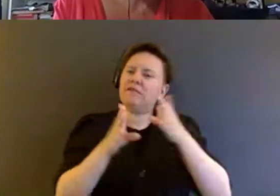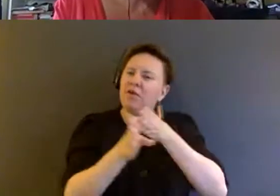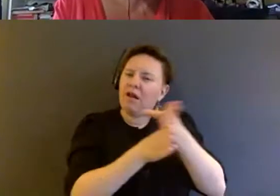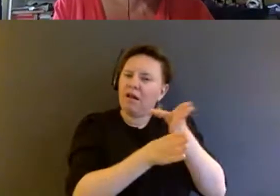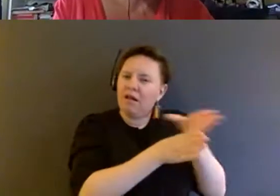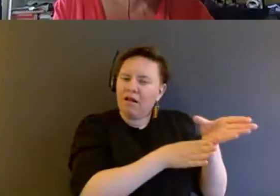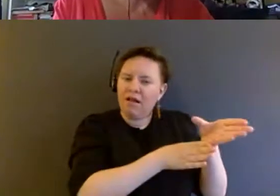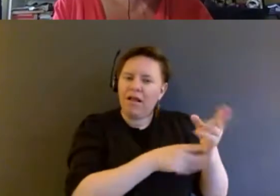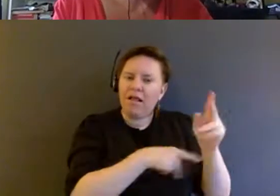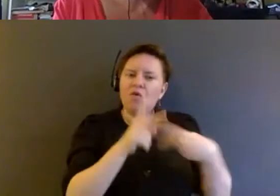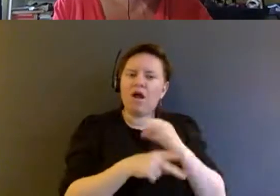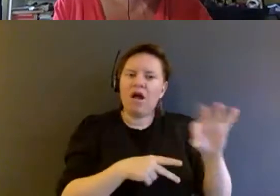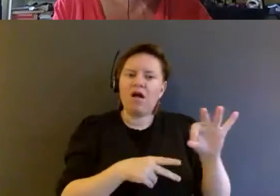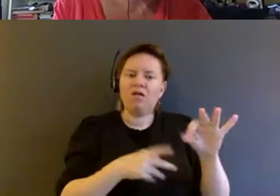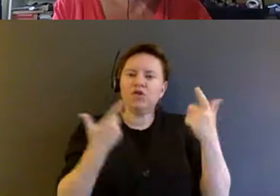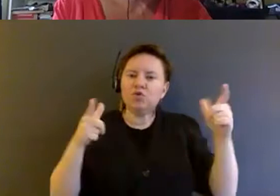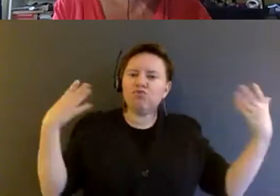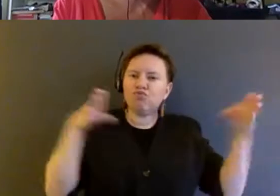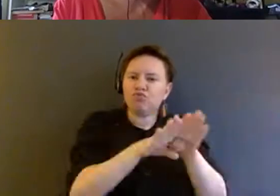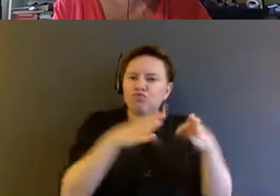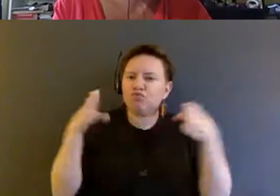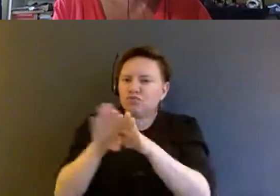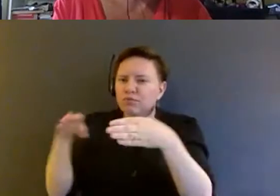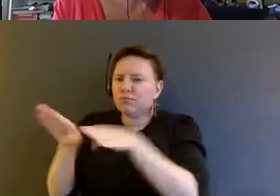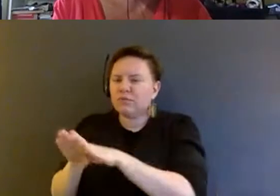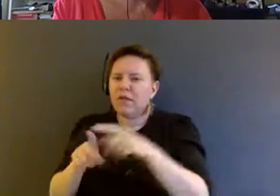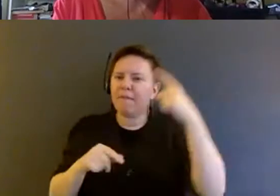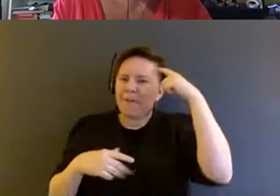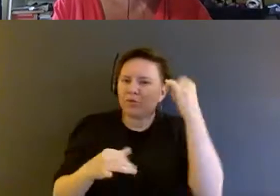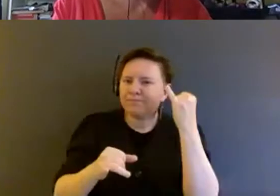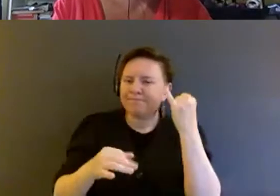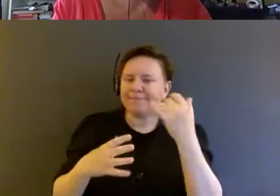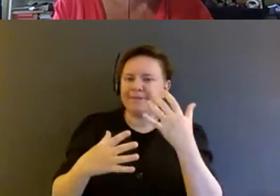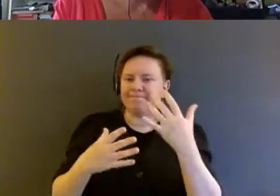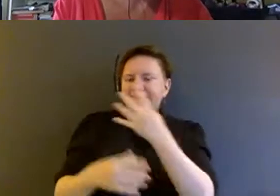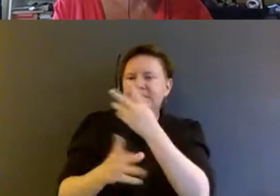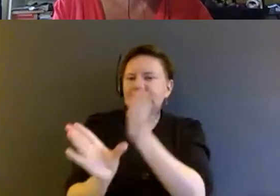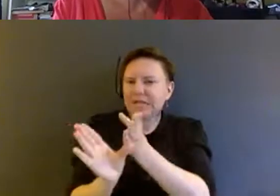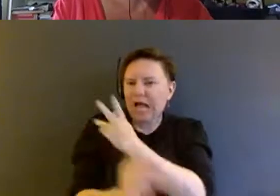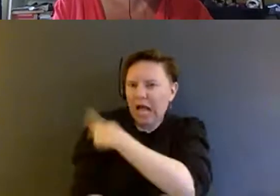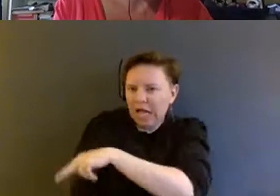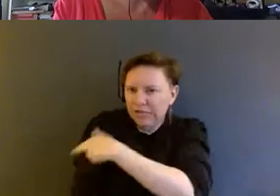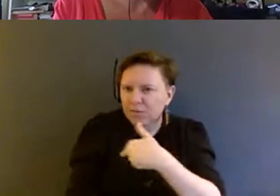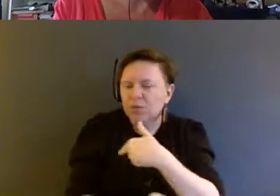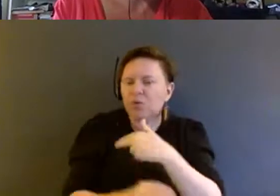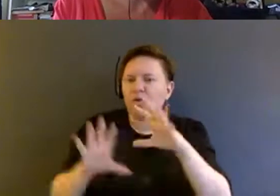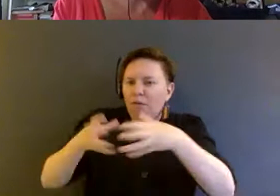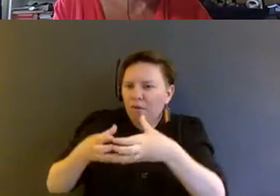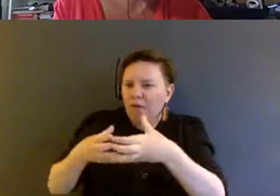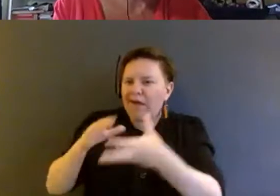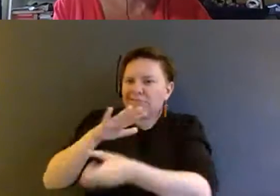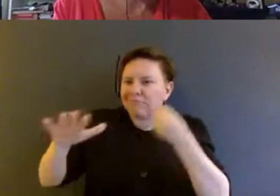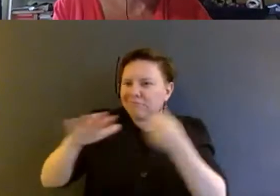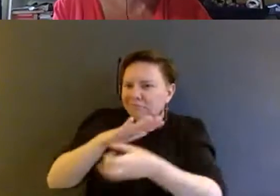the form of mass closures of residential institutions in psychiatric hospitals and the deinstitutionalization of those who